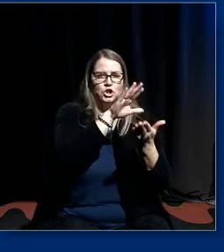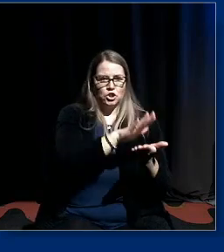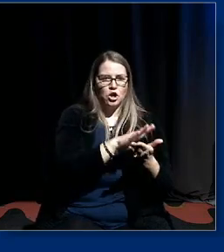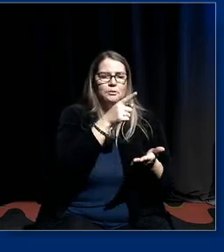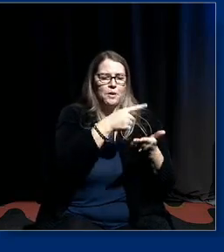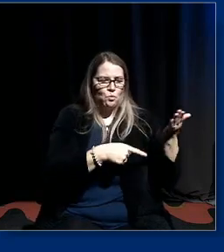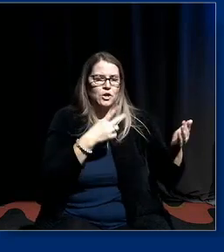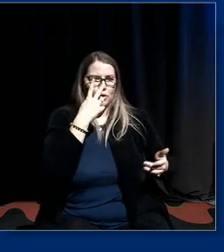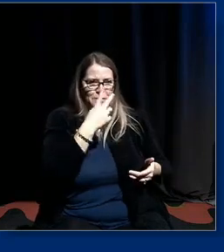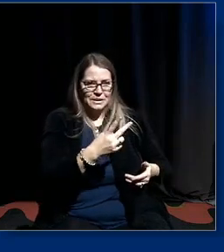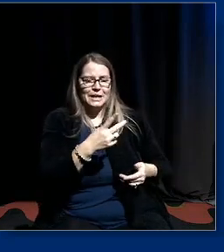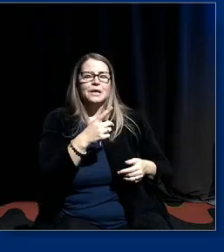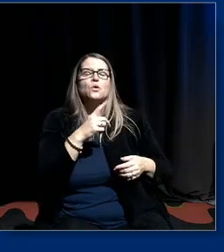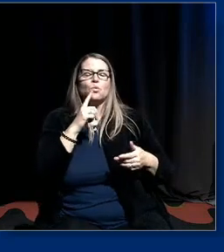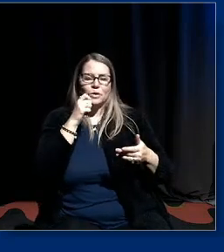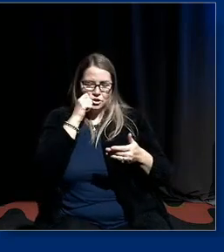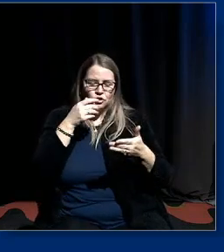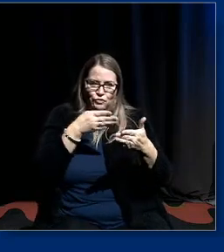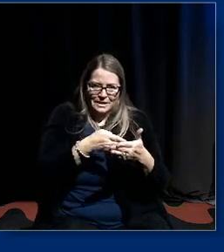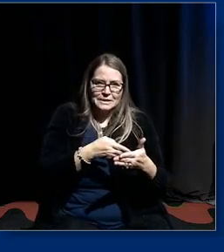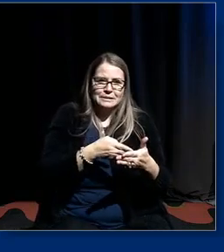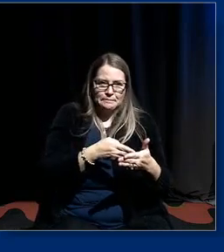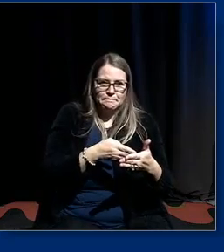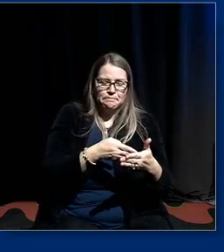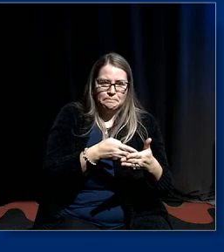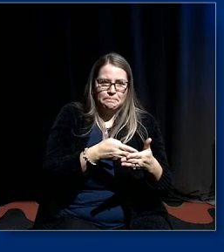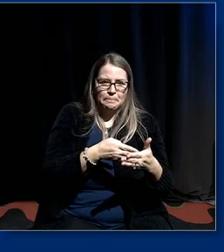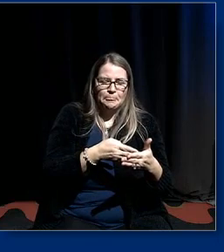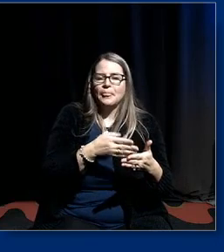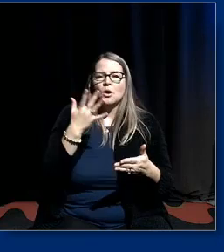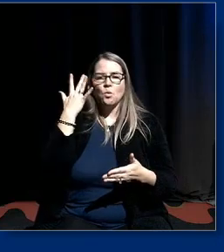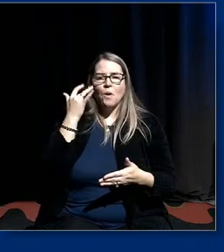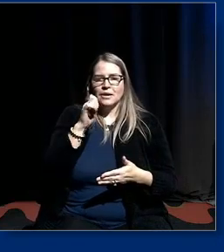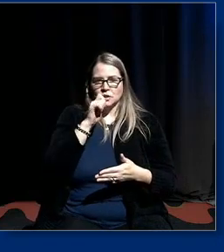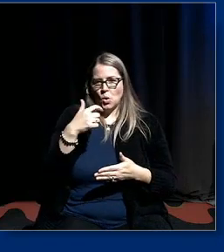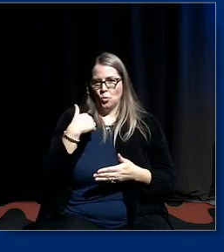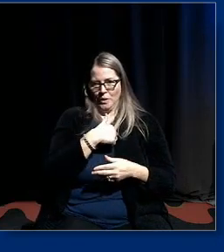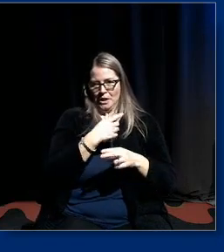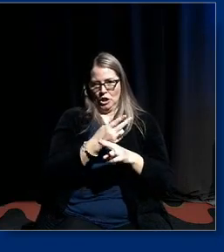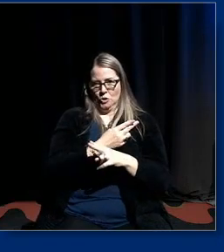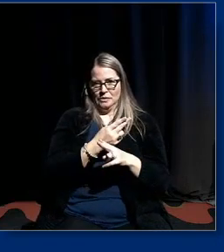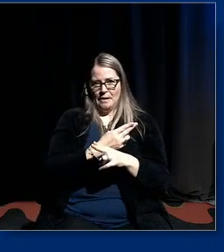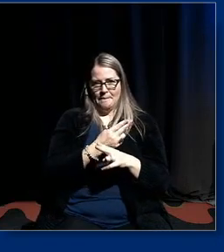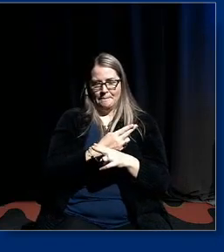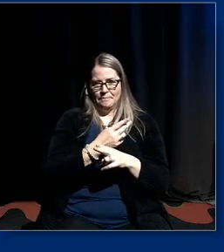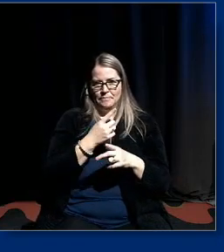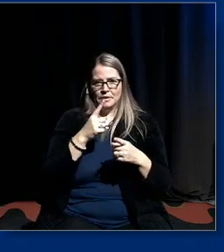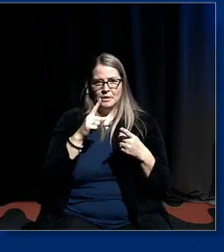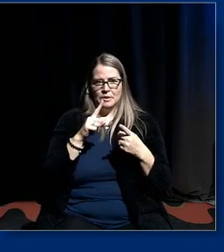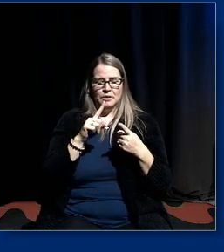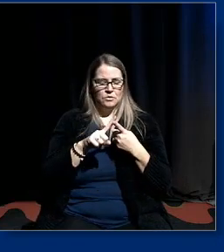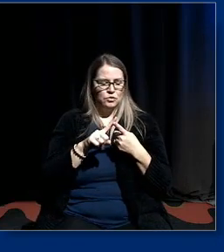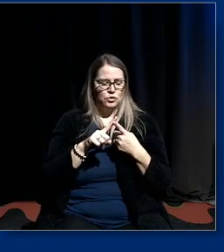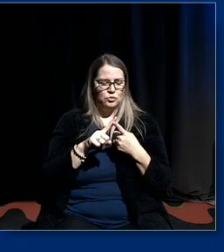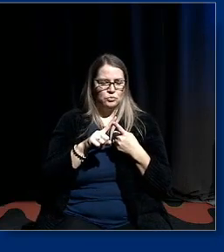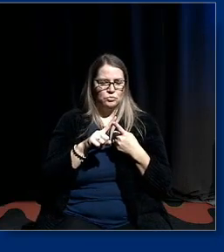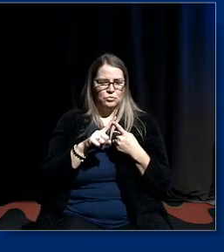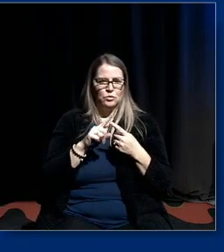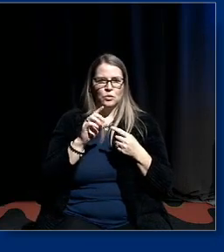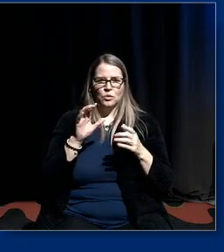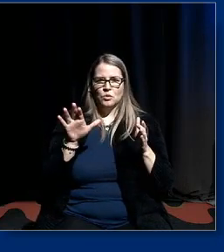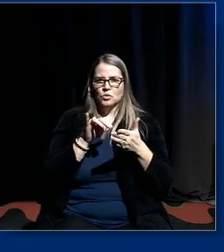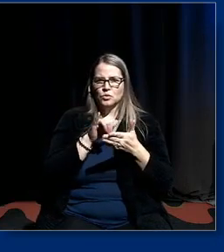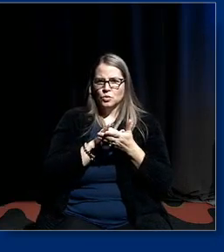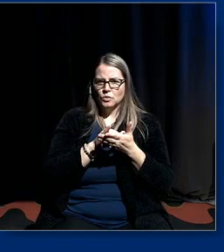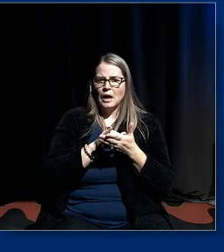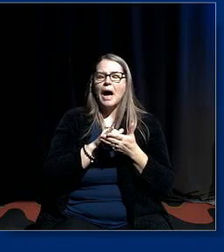racism because we're told that statistics are so powerful why don't we use them to our ends um and there